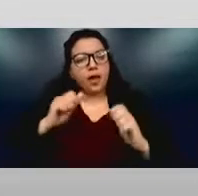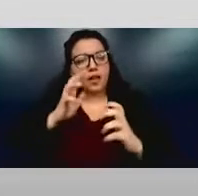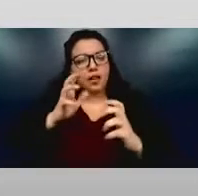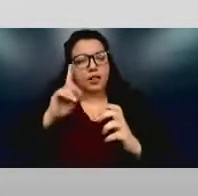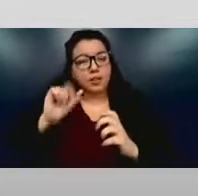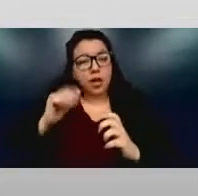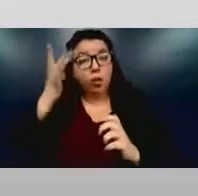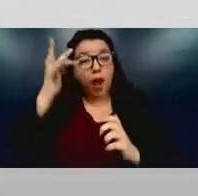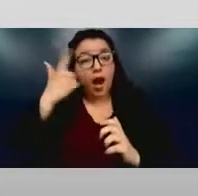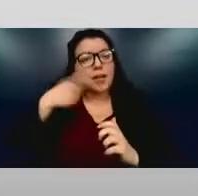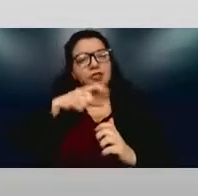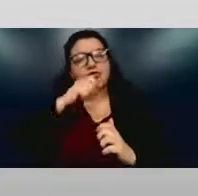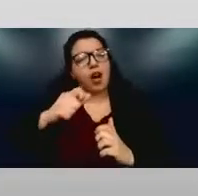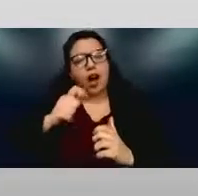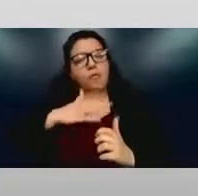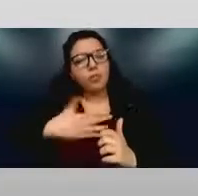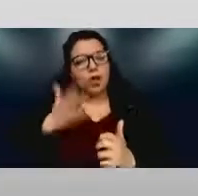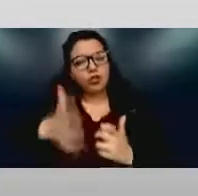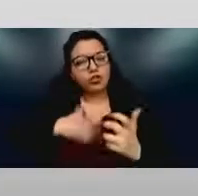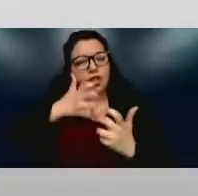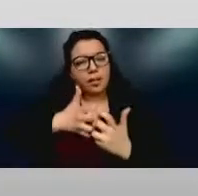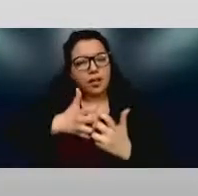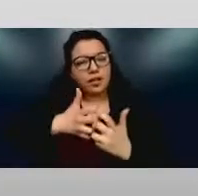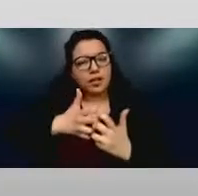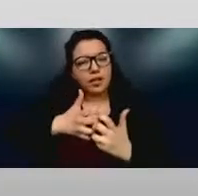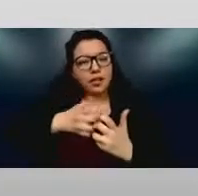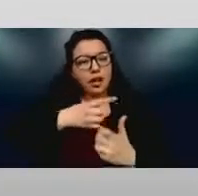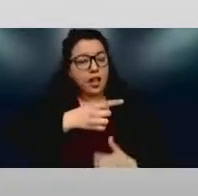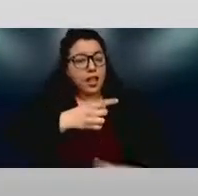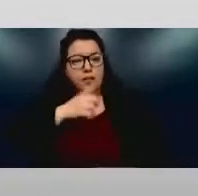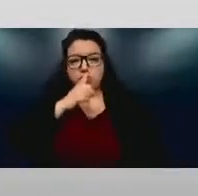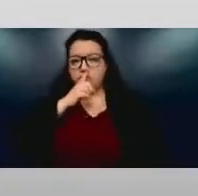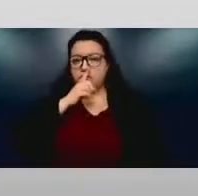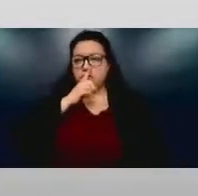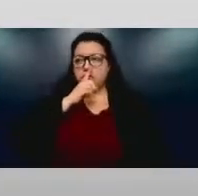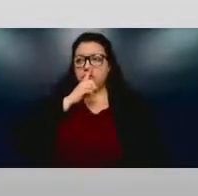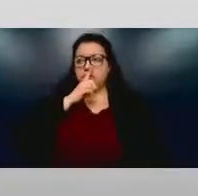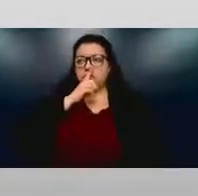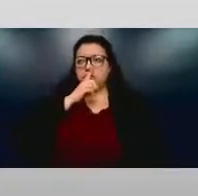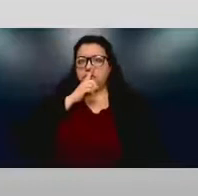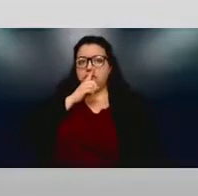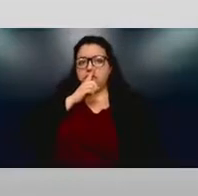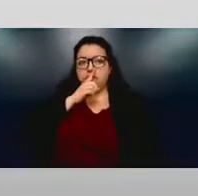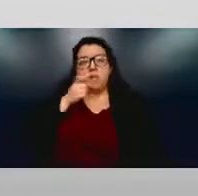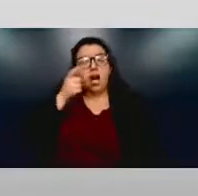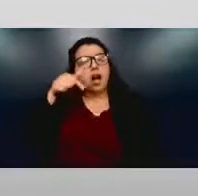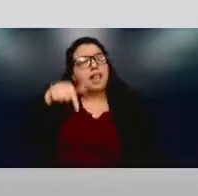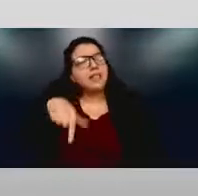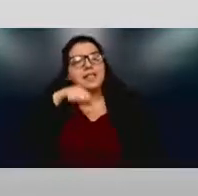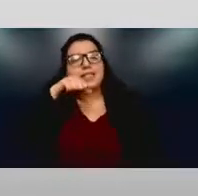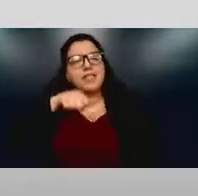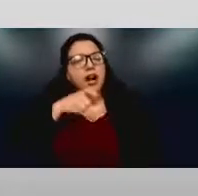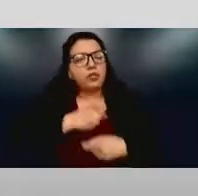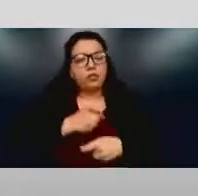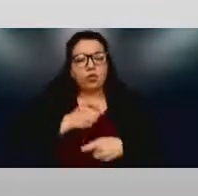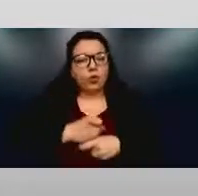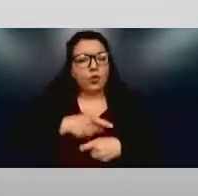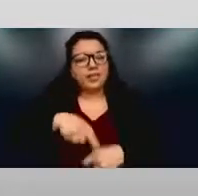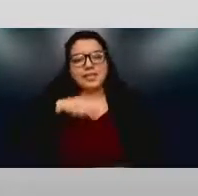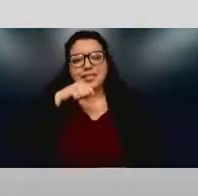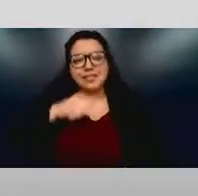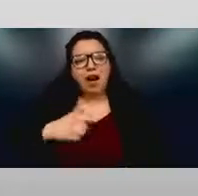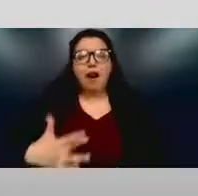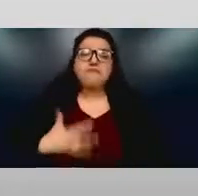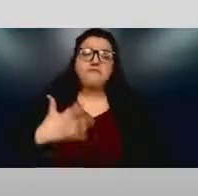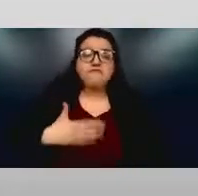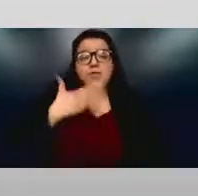And then there was silence. Because this isn't just some sort of joke, this isn't some sort of feel-good thing, this is actually